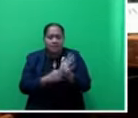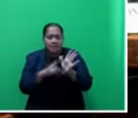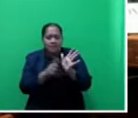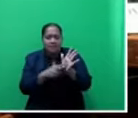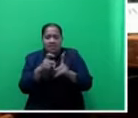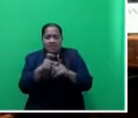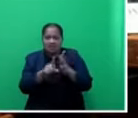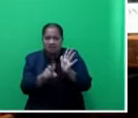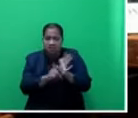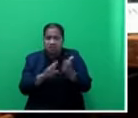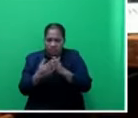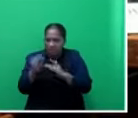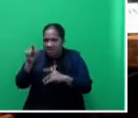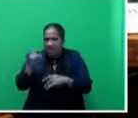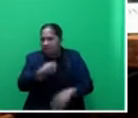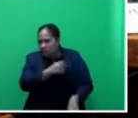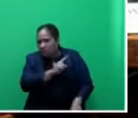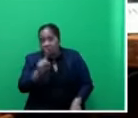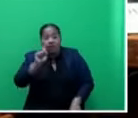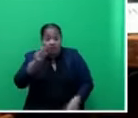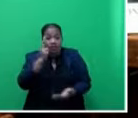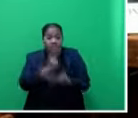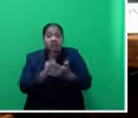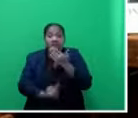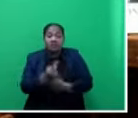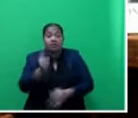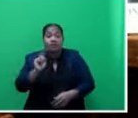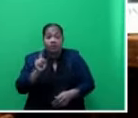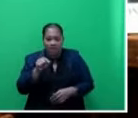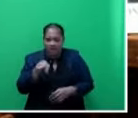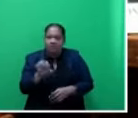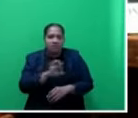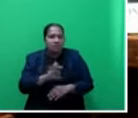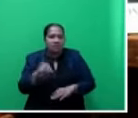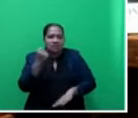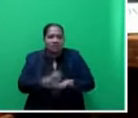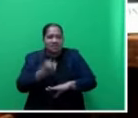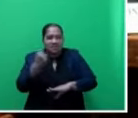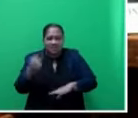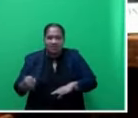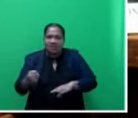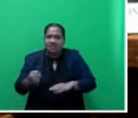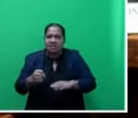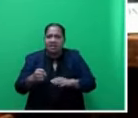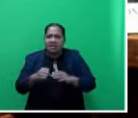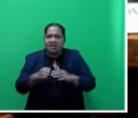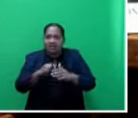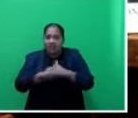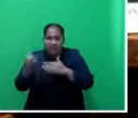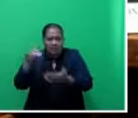Speaker, sir. But this is the fact about that situation. That was not a government-designated evacuation centre. But the